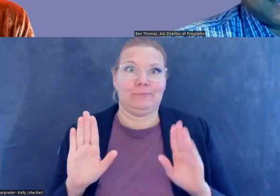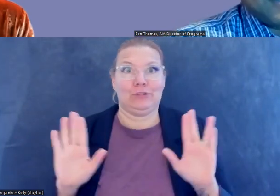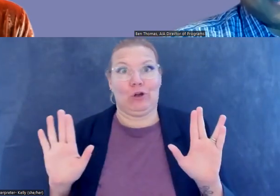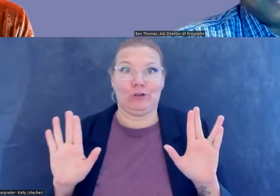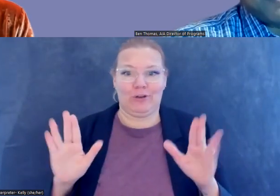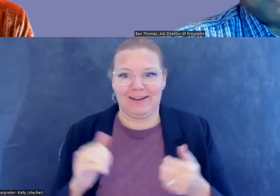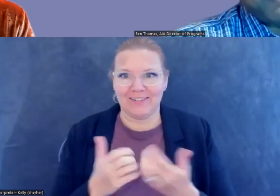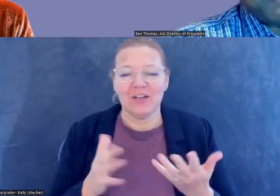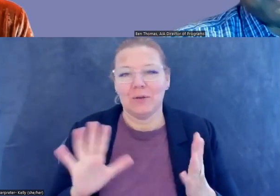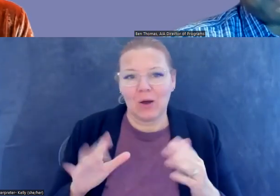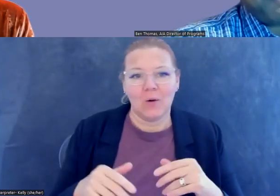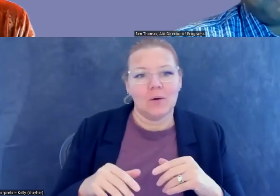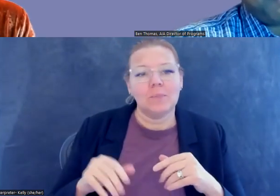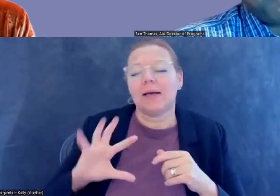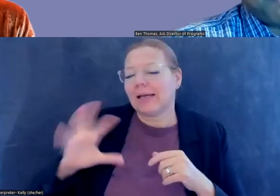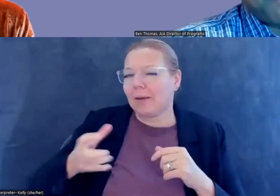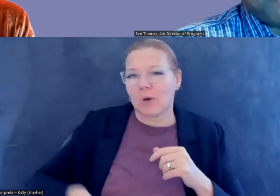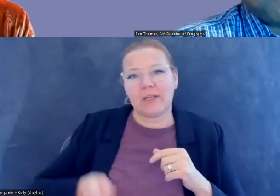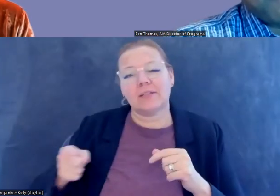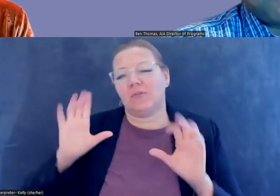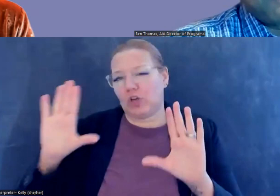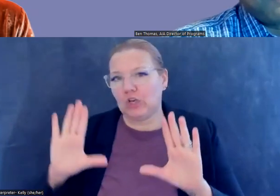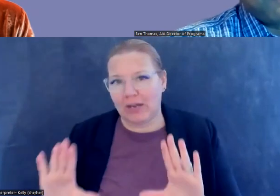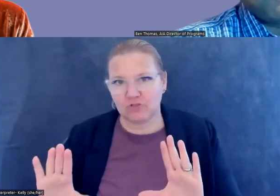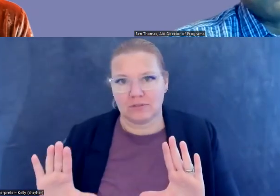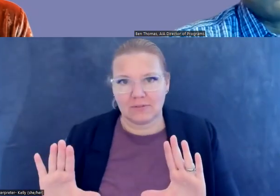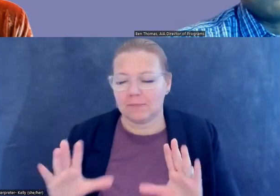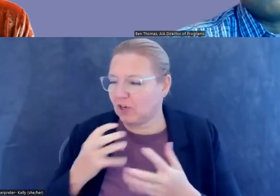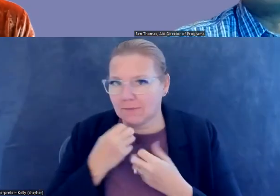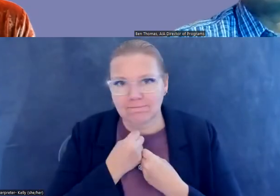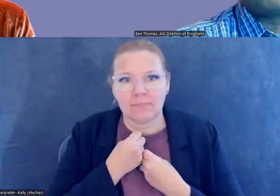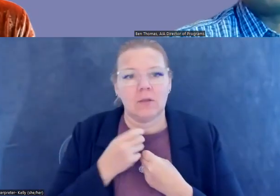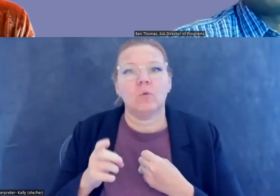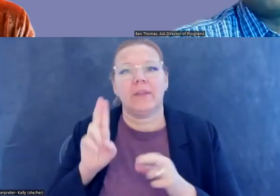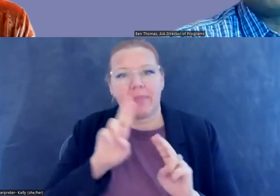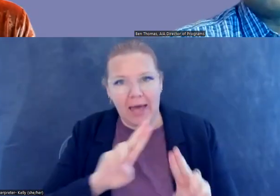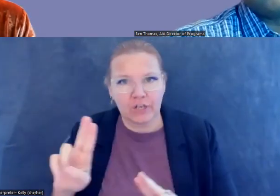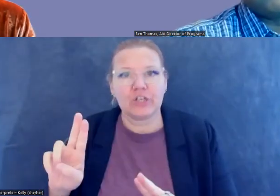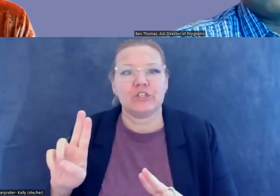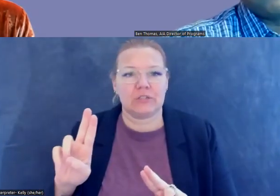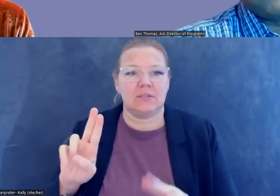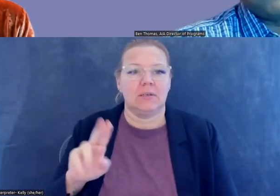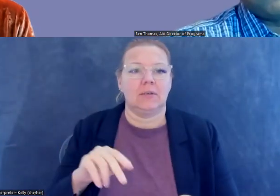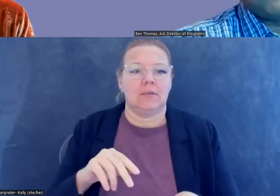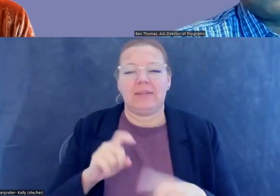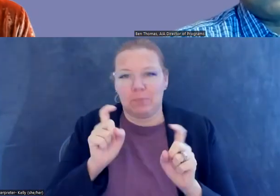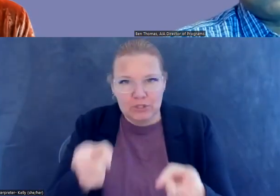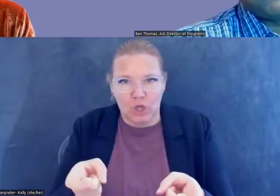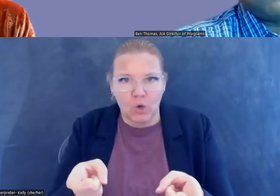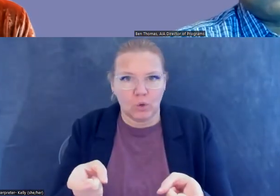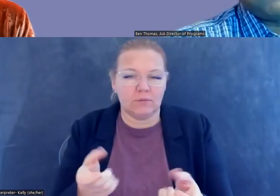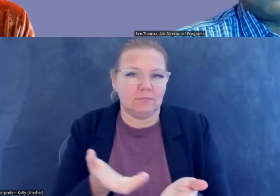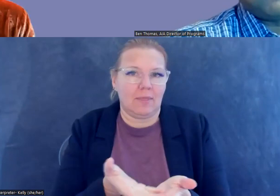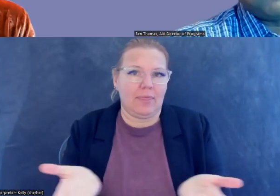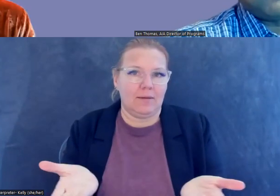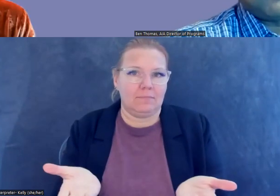but no, um, Cambodia has been very gracious. With, um, with these honors there, uh, they bestowed them on,